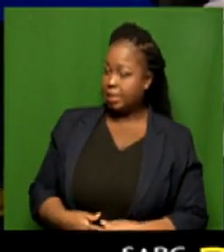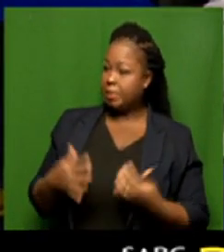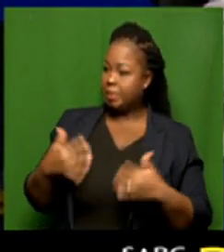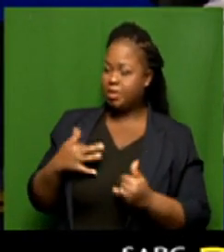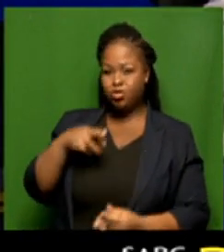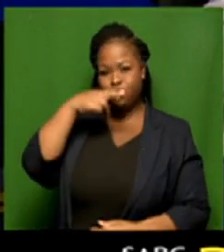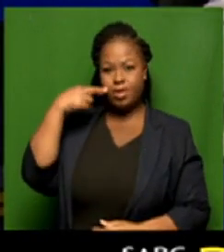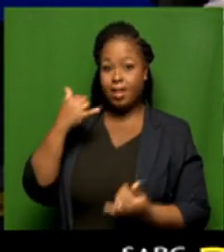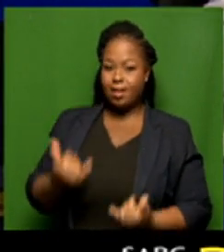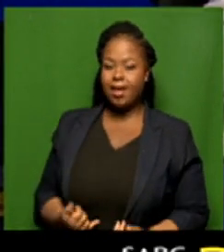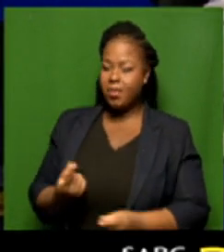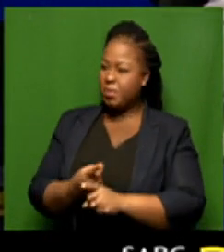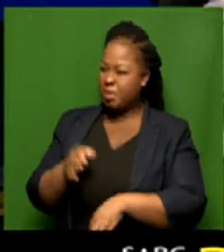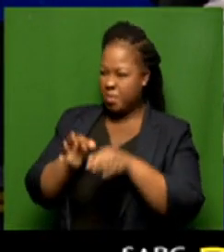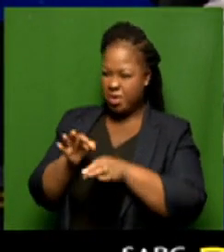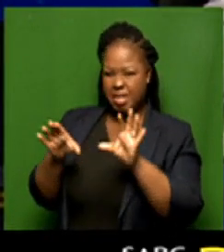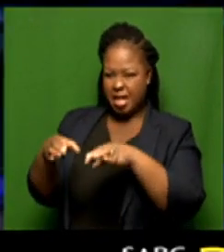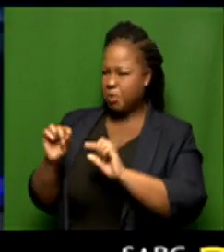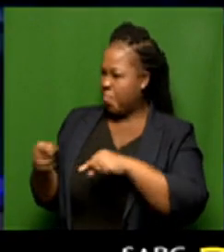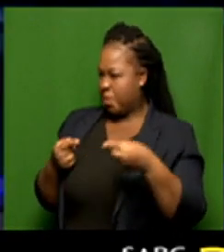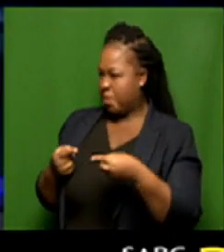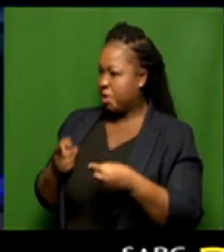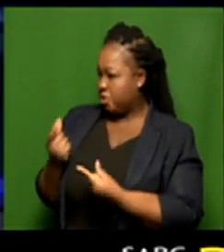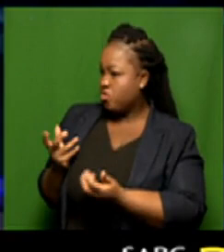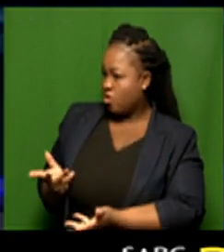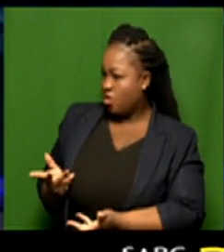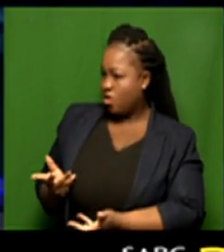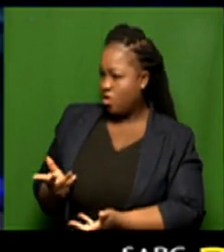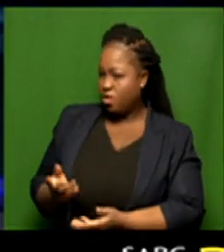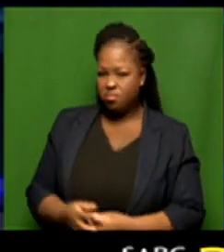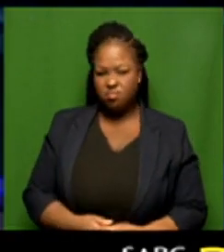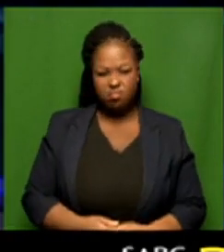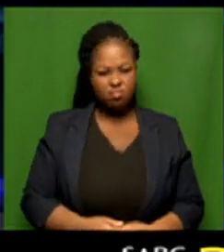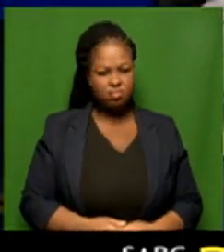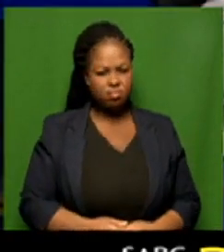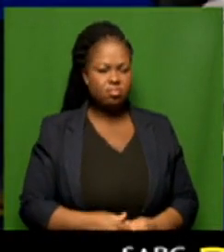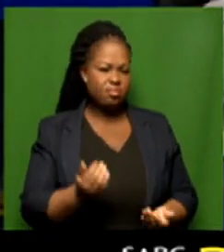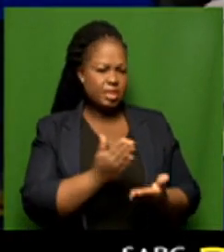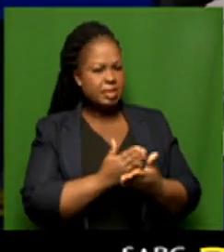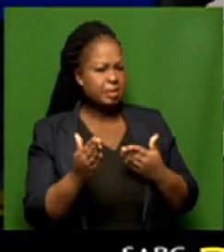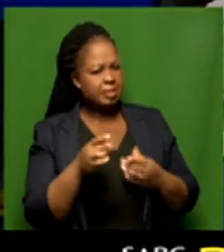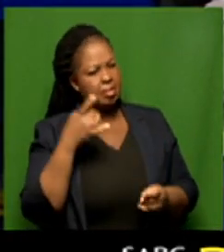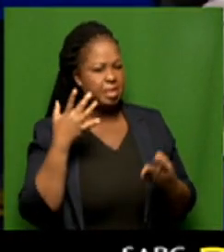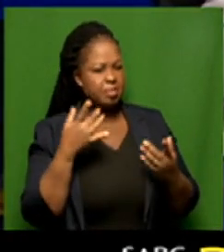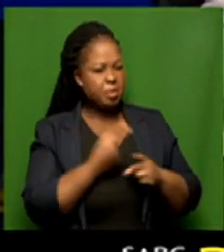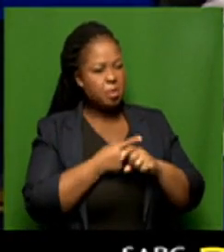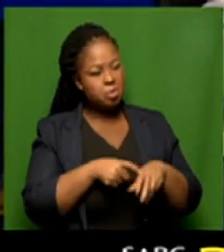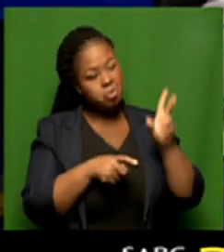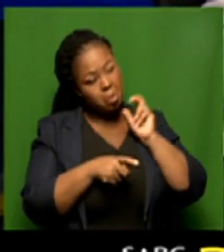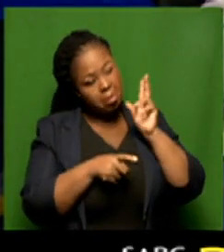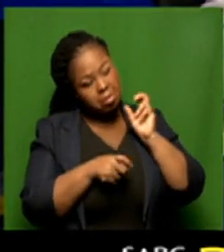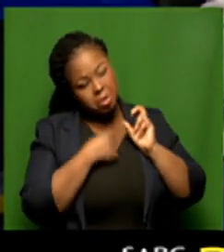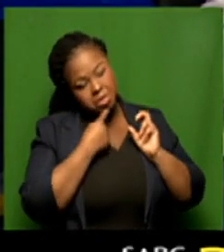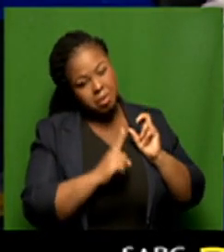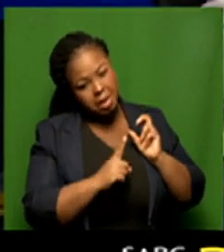real now. It's really getting real. Do the parties come and dispute this with you? No, they do come sometimes to hear what we say.